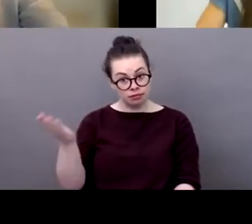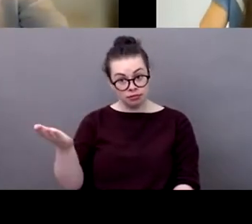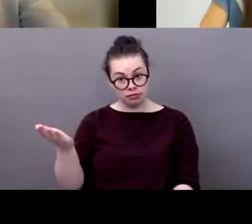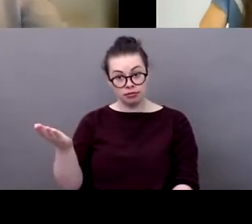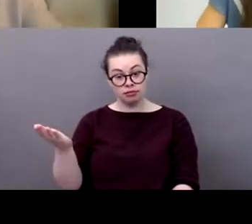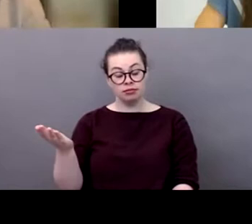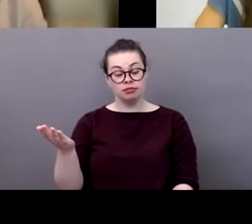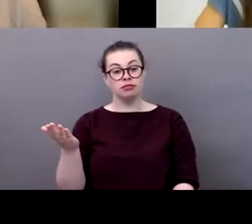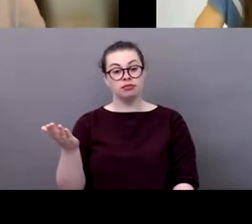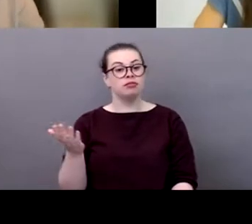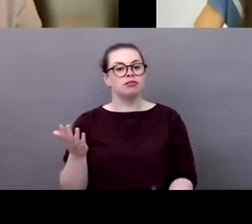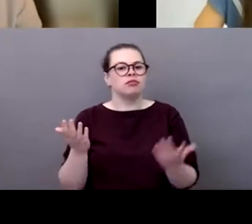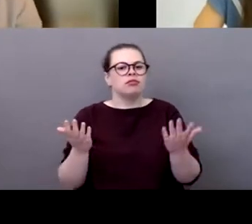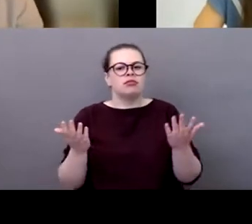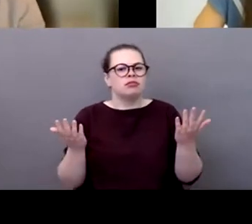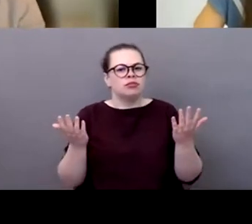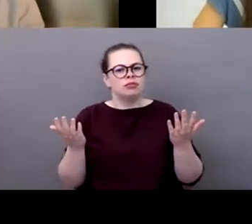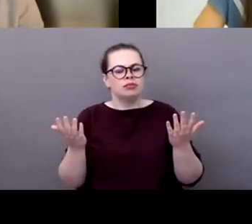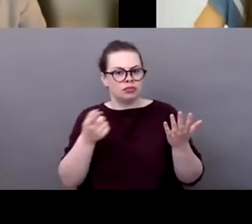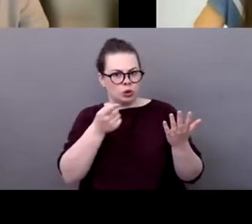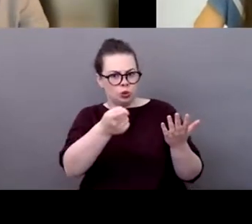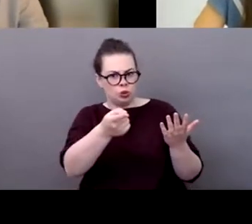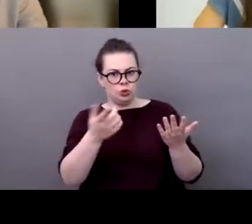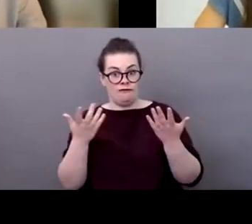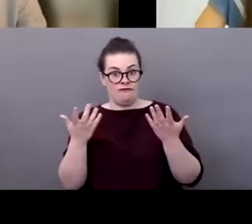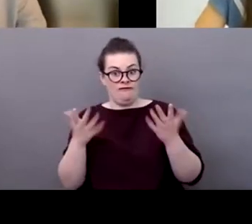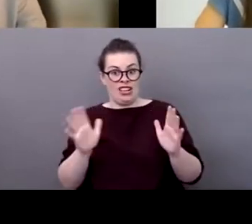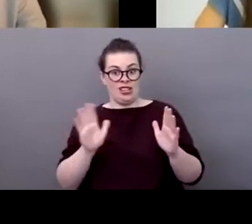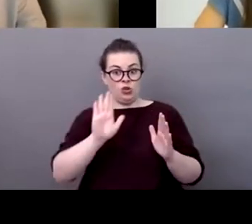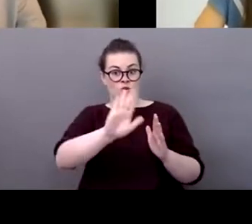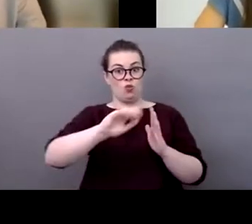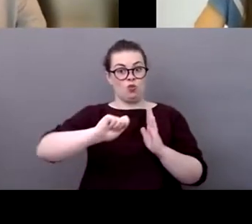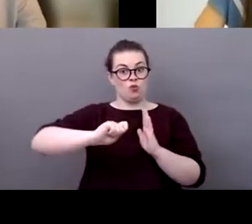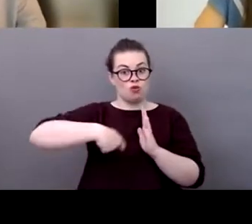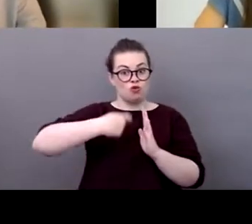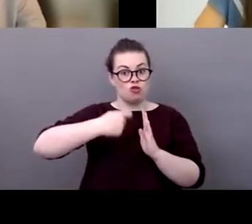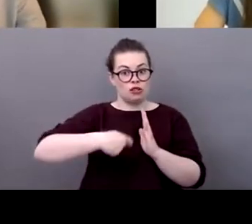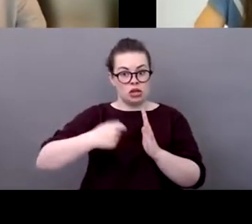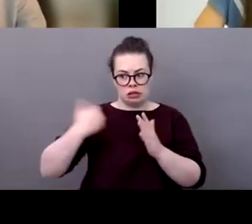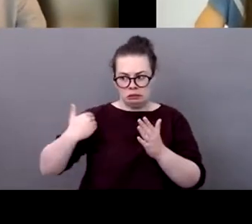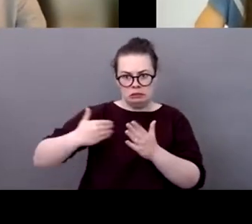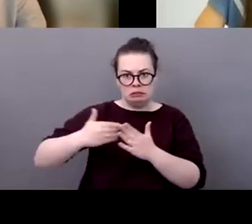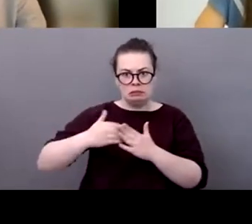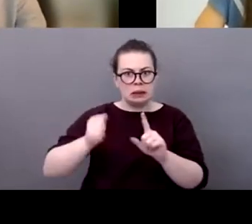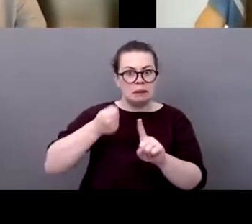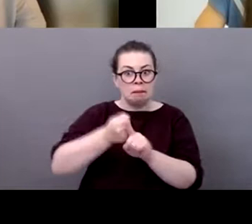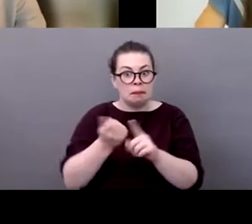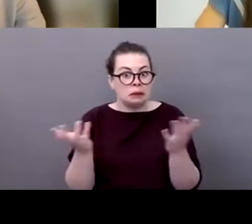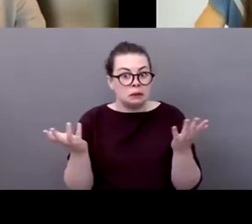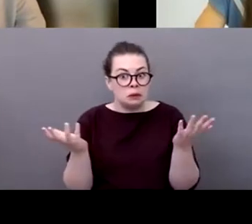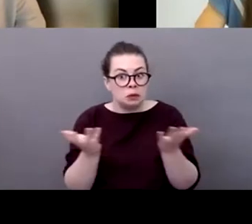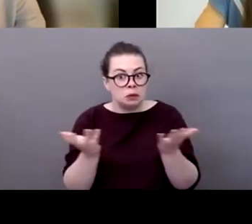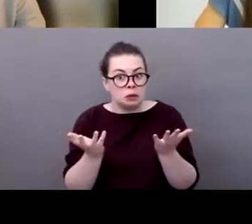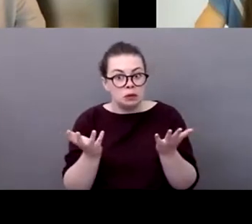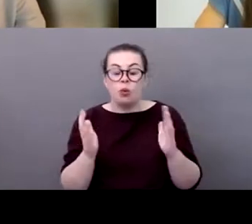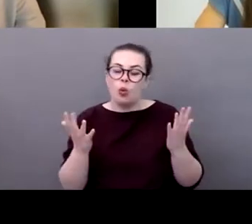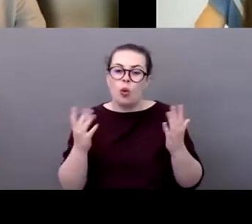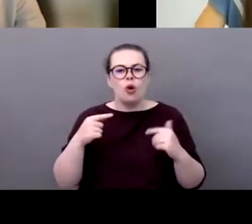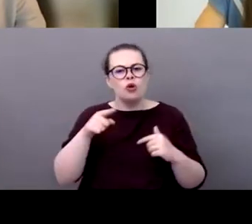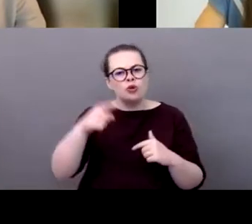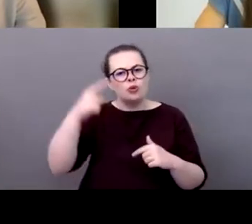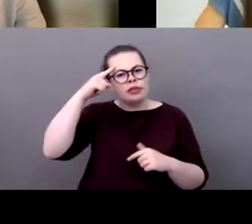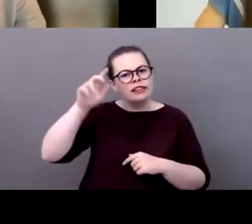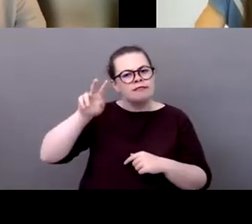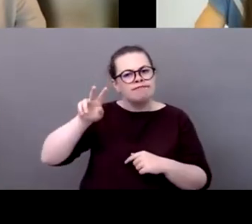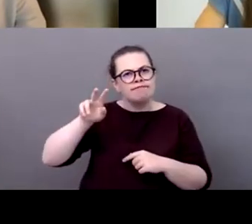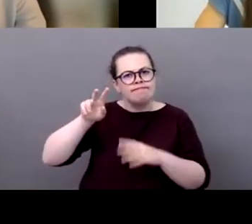what you've already seen as a as a result of your initiatives or what do you expect from those initiatives